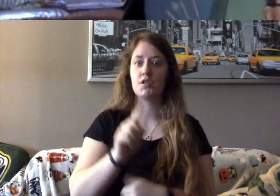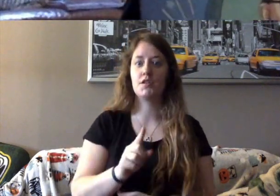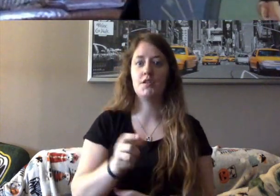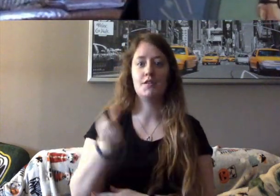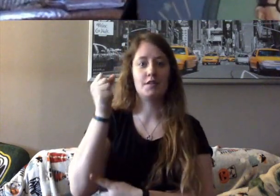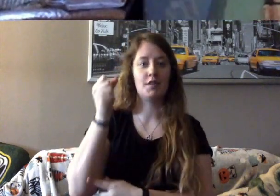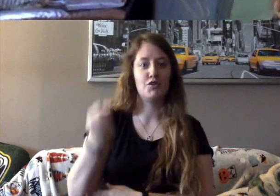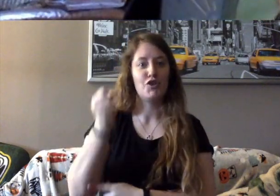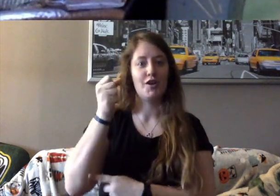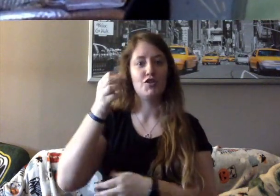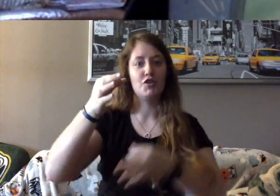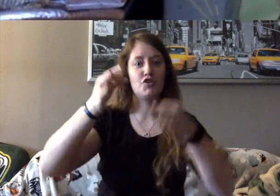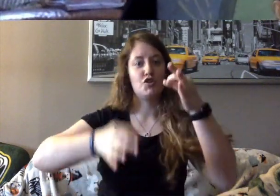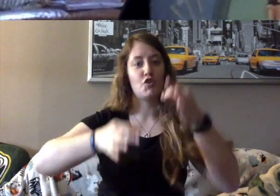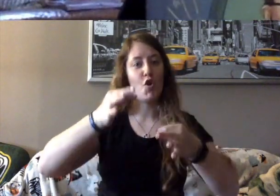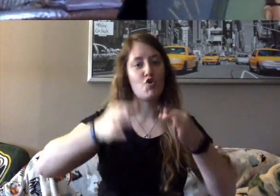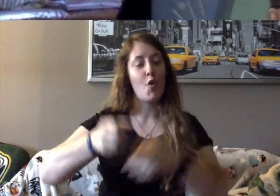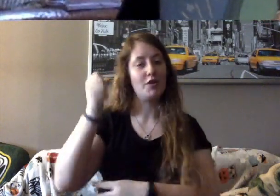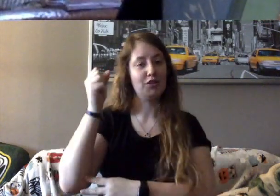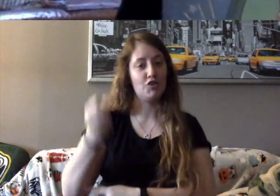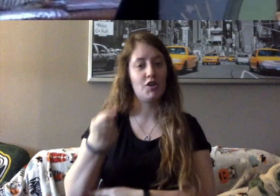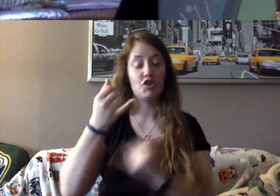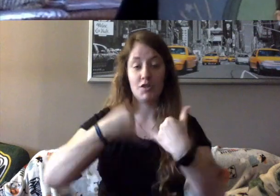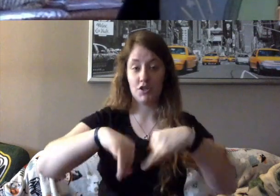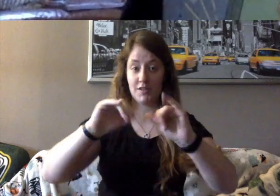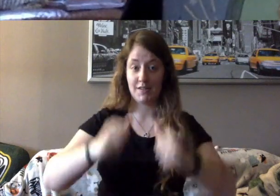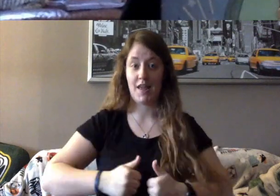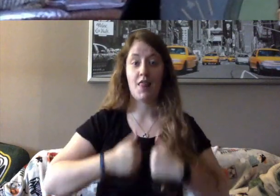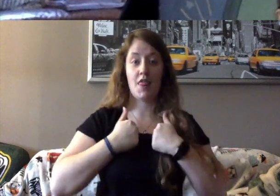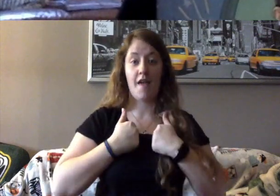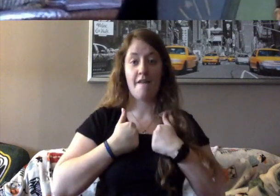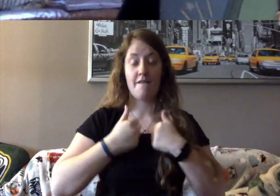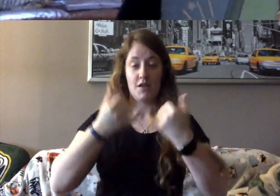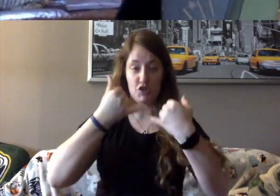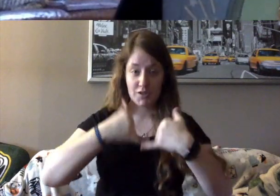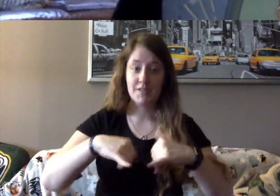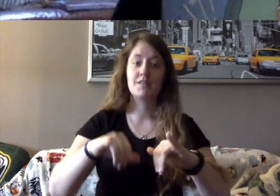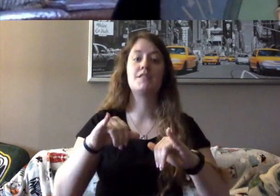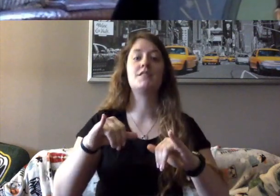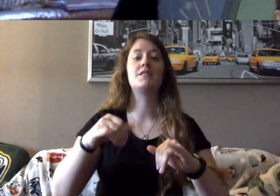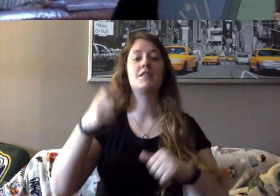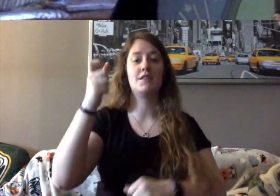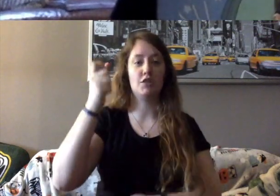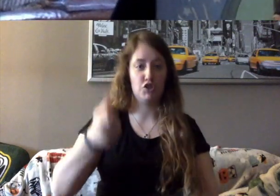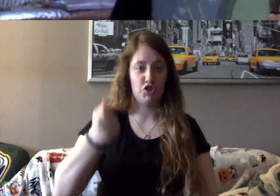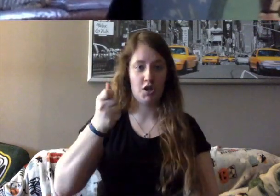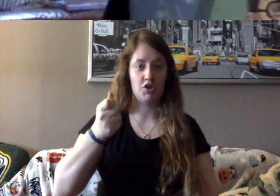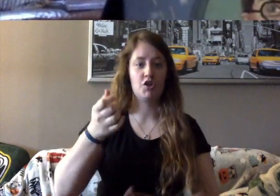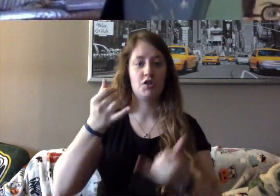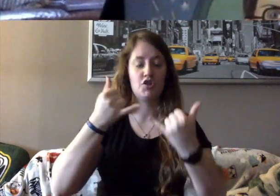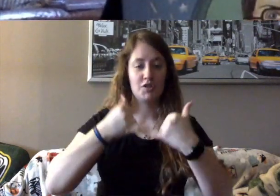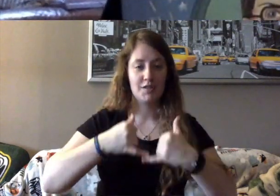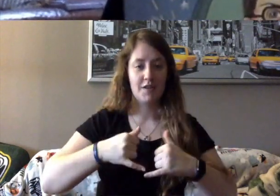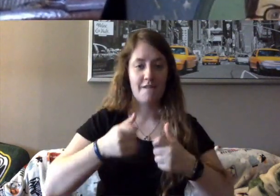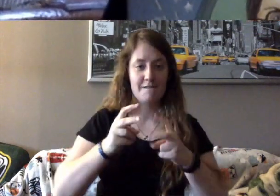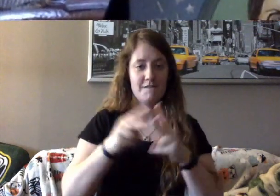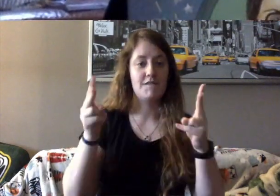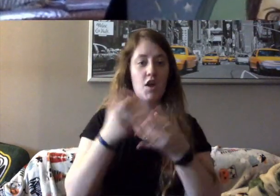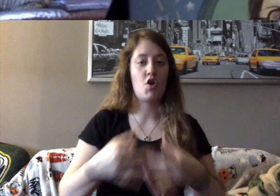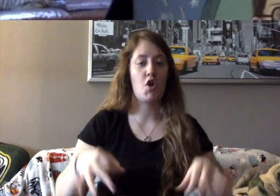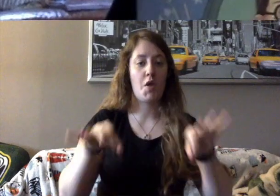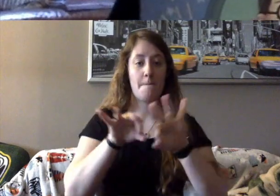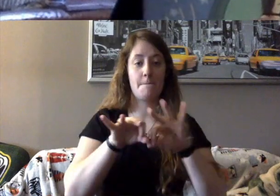Court judge. She is still alive, she's still a judge, and she's very, very important. She was the